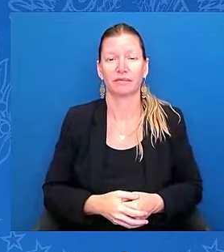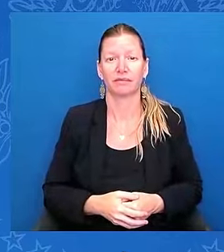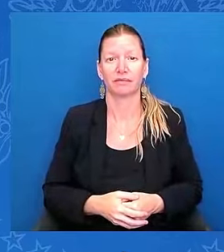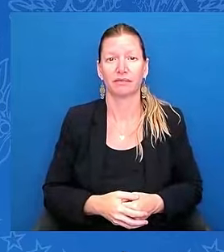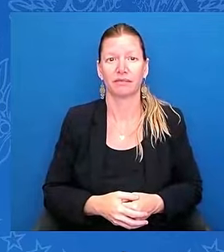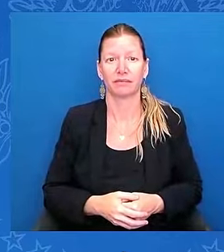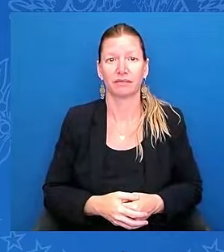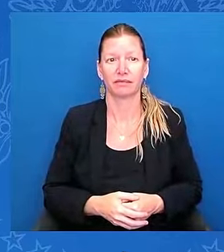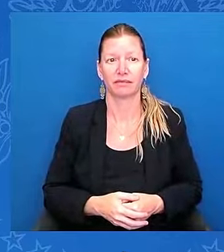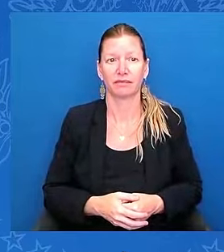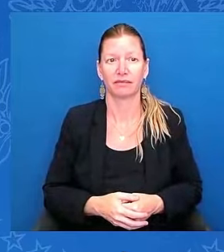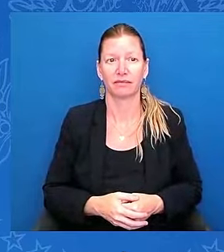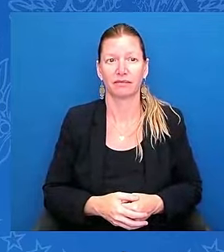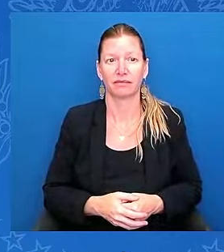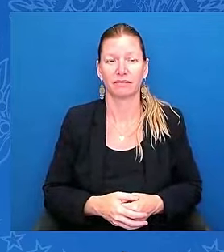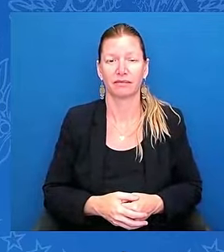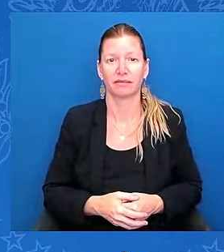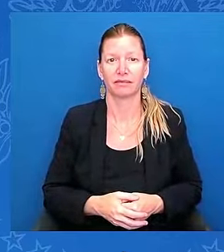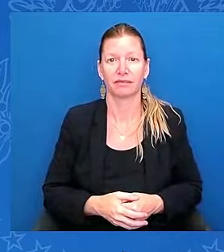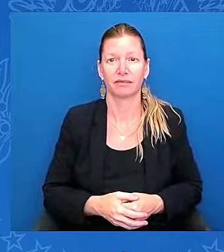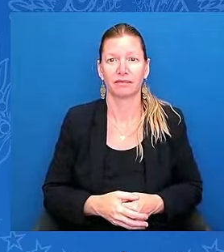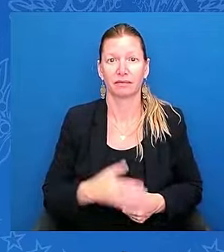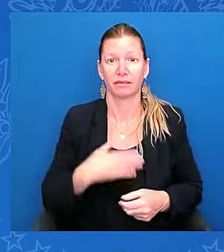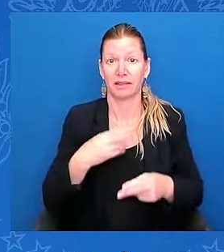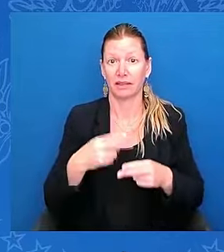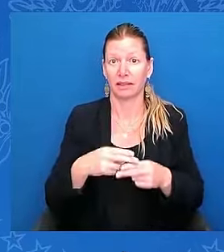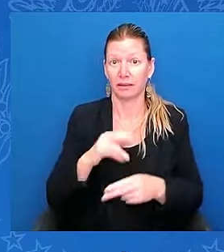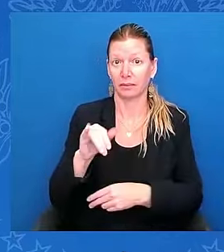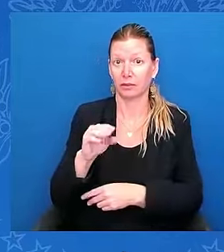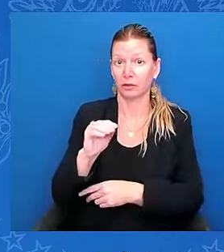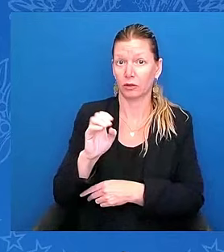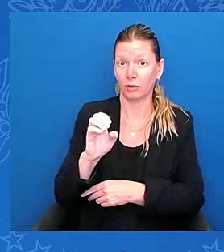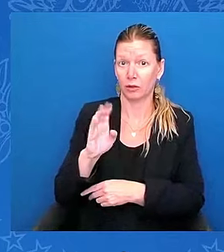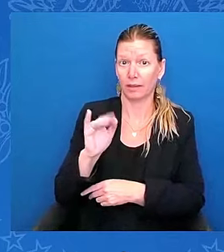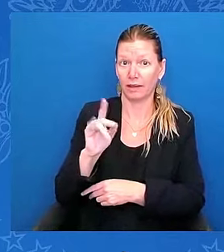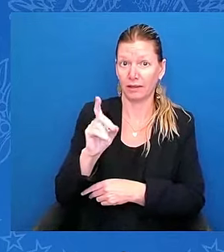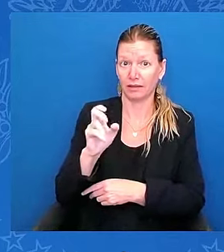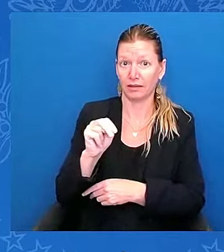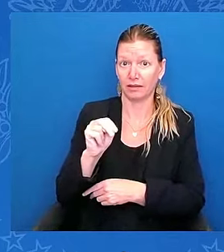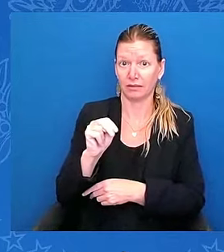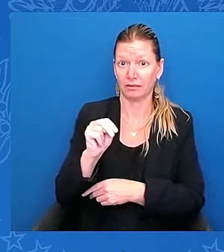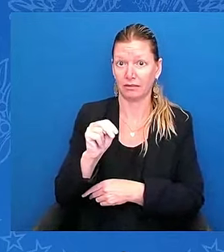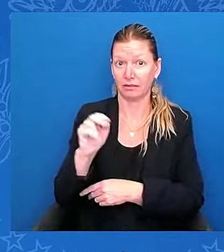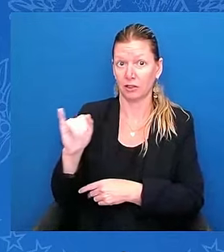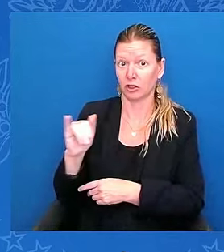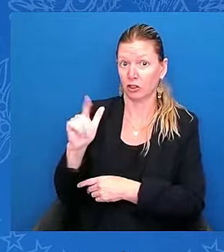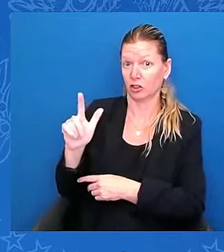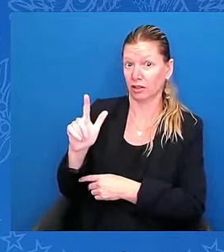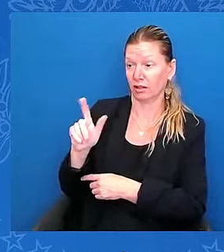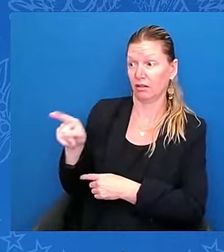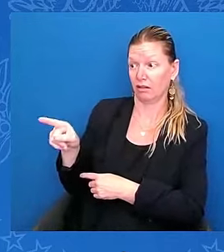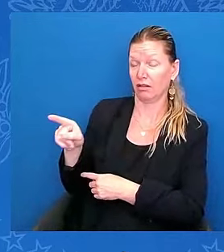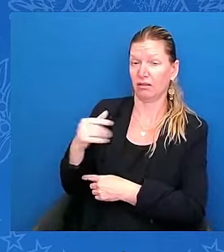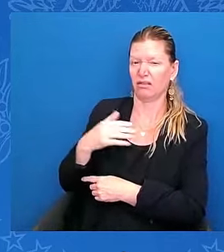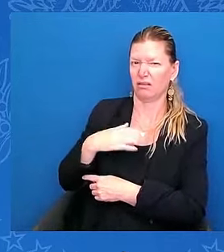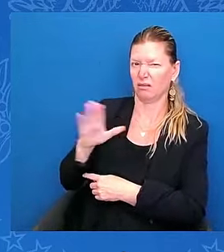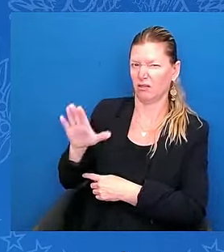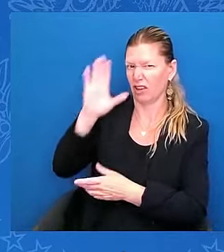My name is Joe Biden. I'm Jill Biden's husband. And thanks to all the members of Congress and Homeland Security